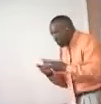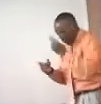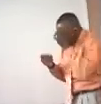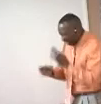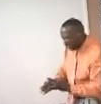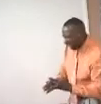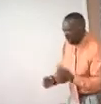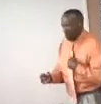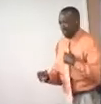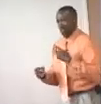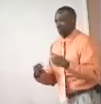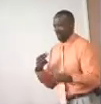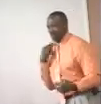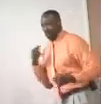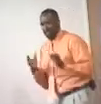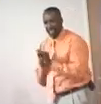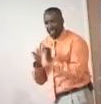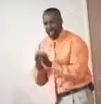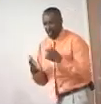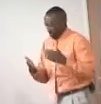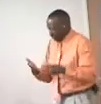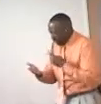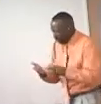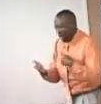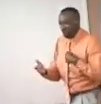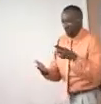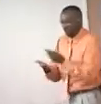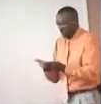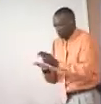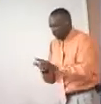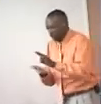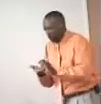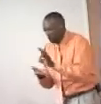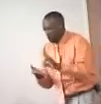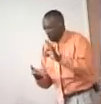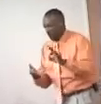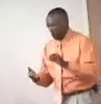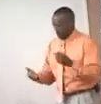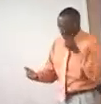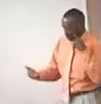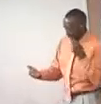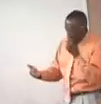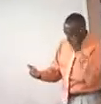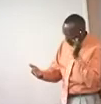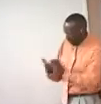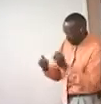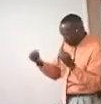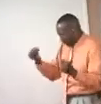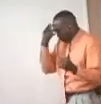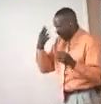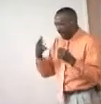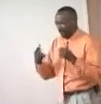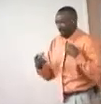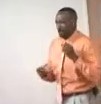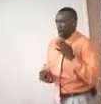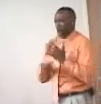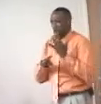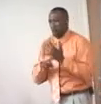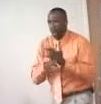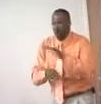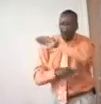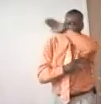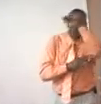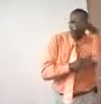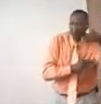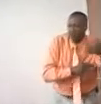of the terms. And I'm caught up in this thing. And sometimes the Holy spirit will put a scripture on your mind and it'll just mess with you